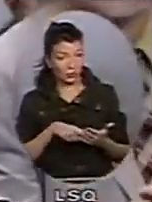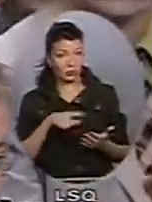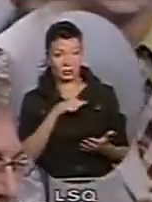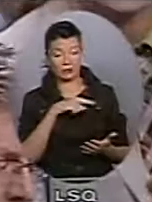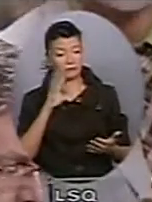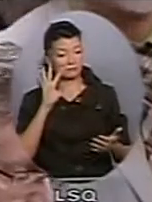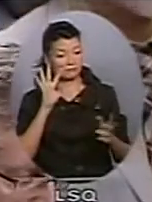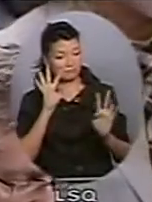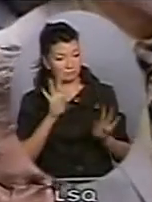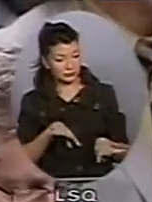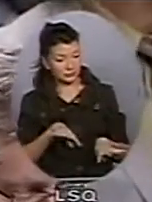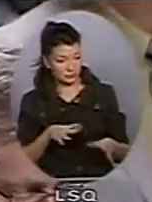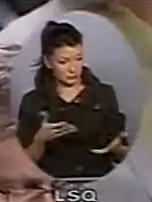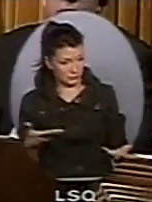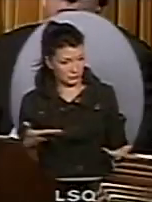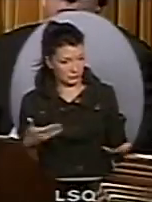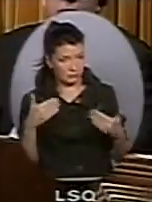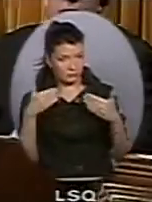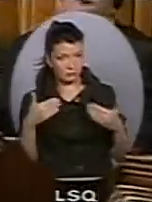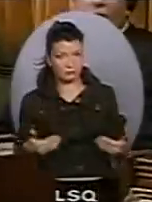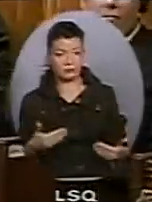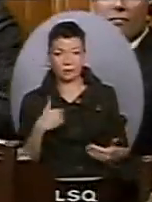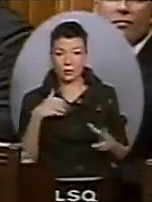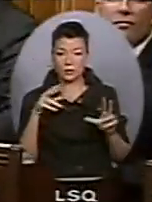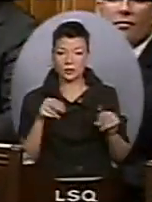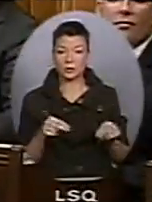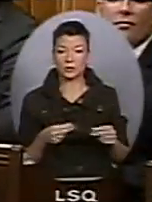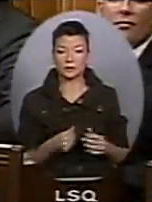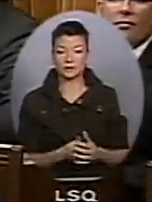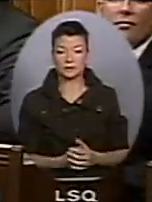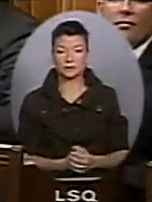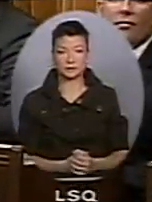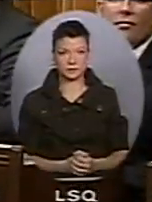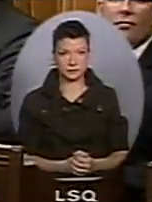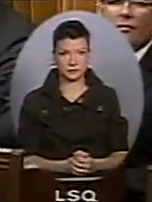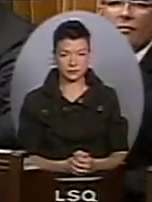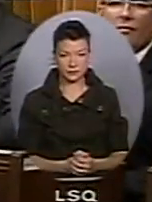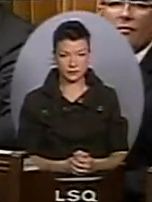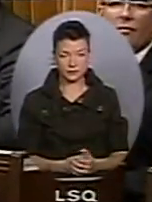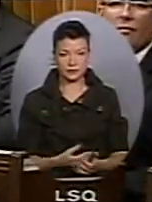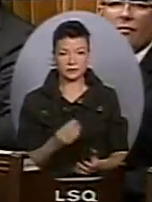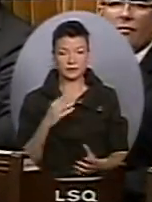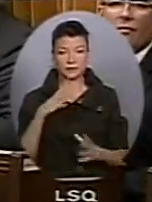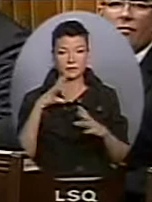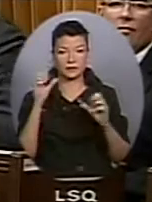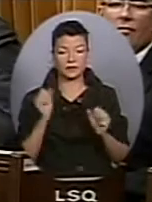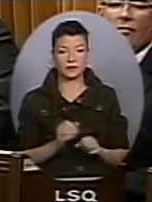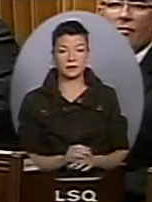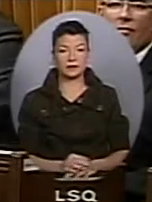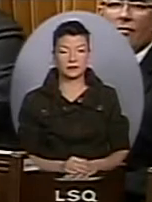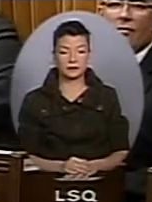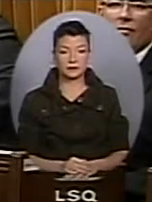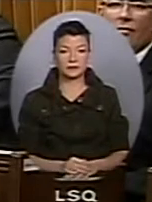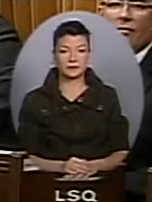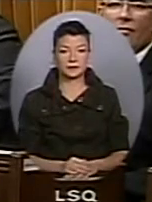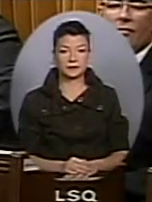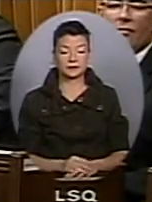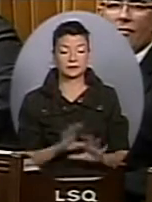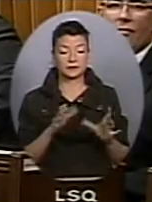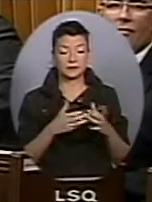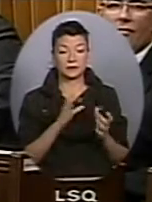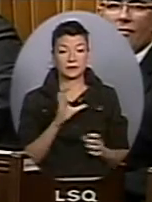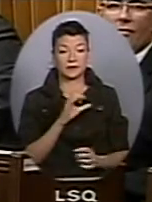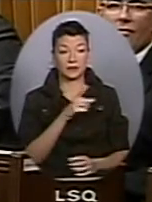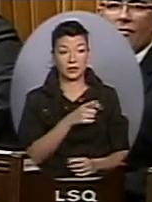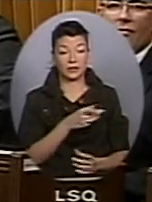The Honourable Parliamentary Secretary to the Minister of Transport. Mr. Speaker, when the Conservative Party of Canada has expenses, including